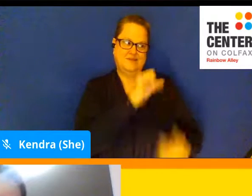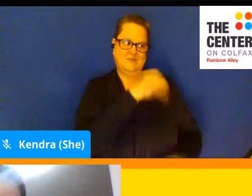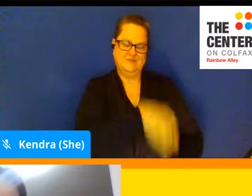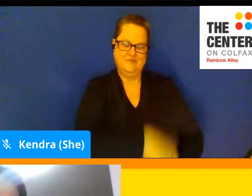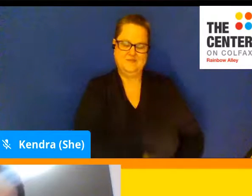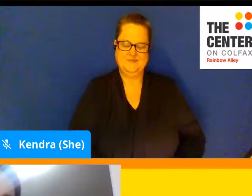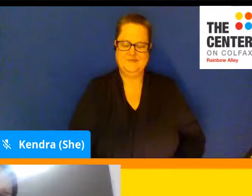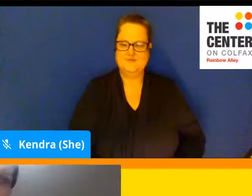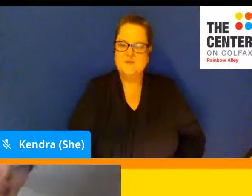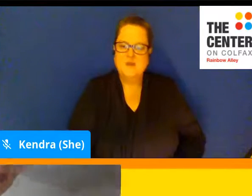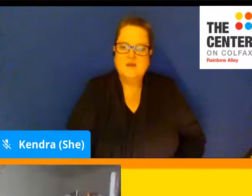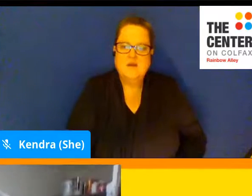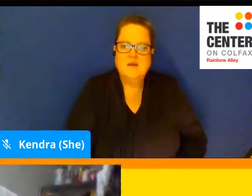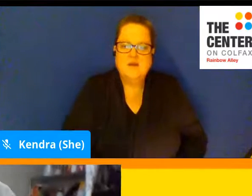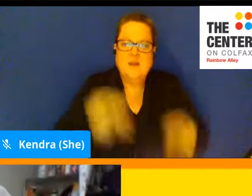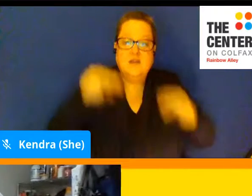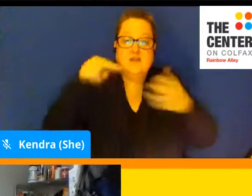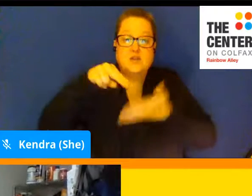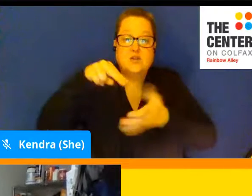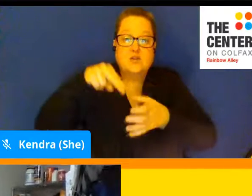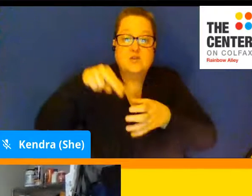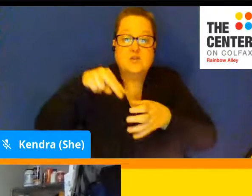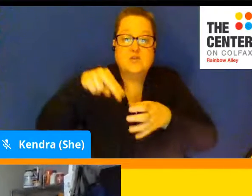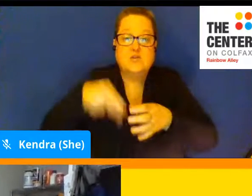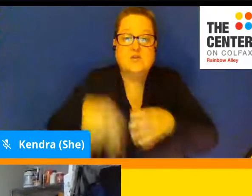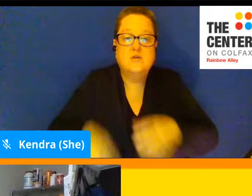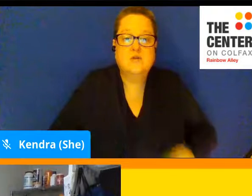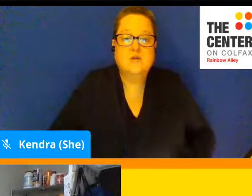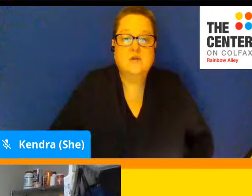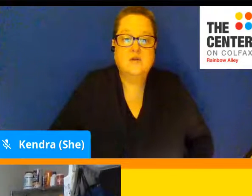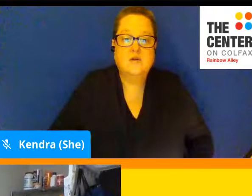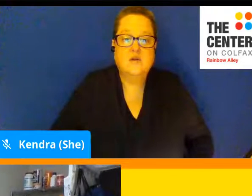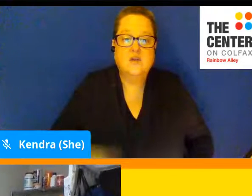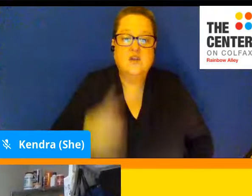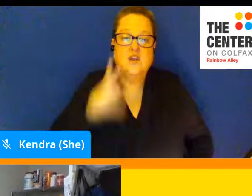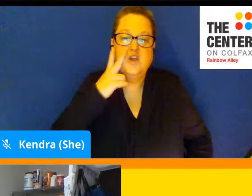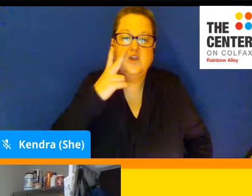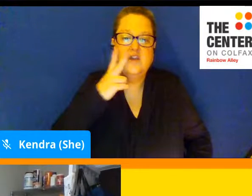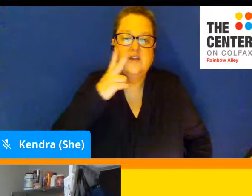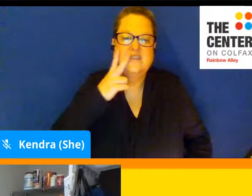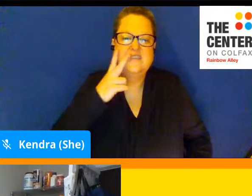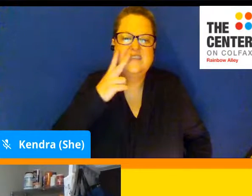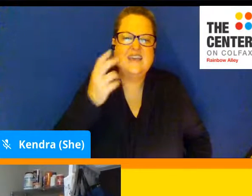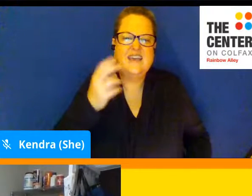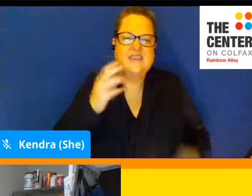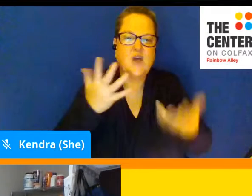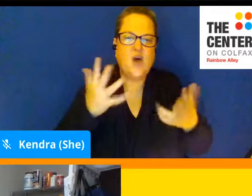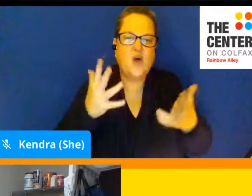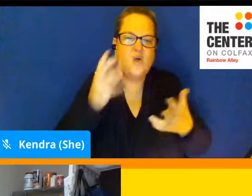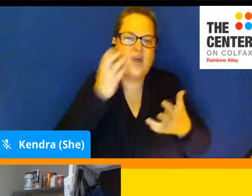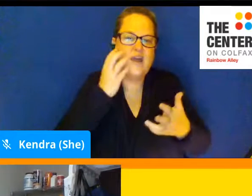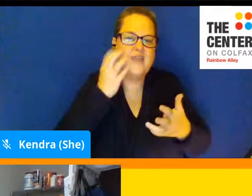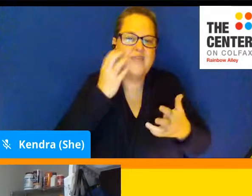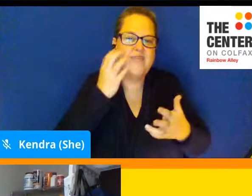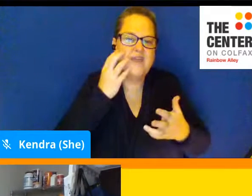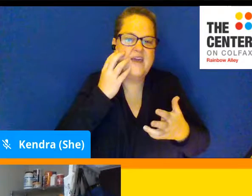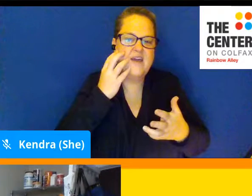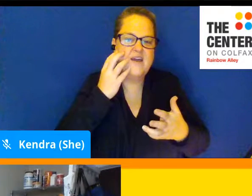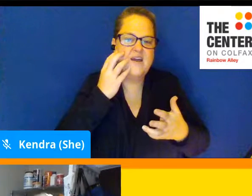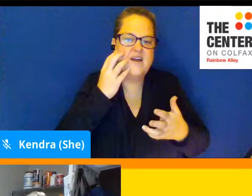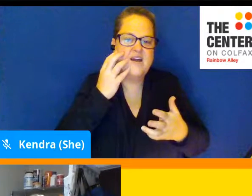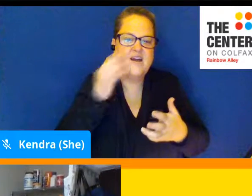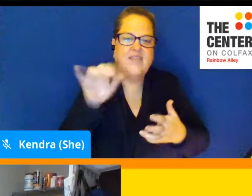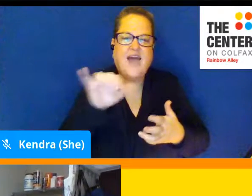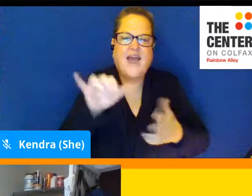So let's take a look inside. Right now you can see how it thickened into a little bit of a like a